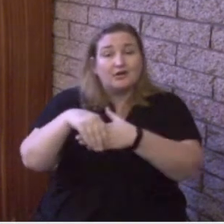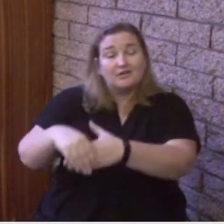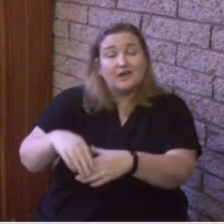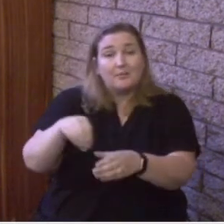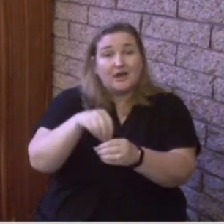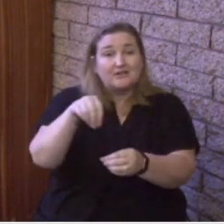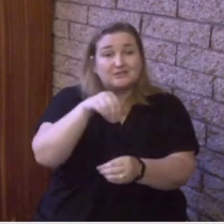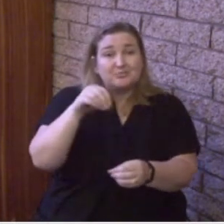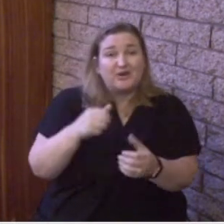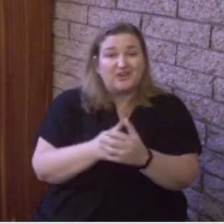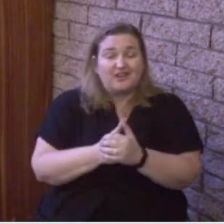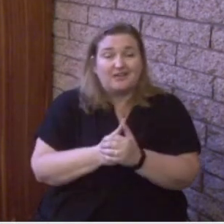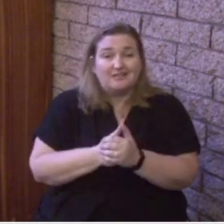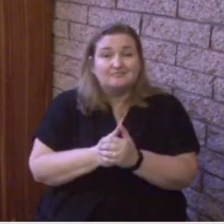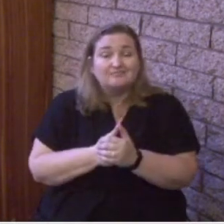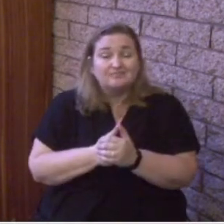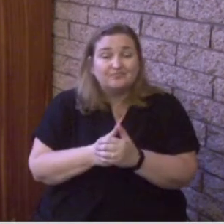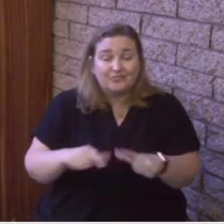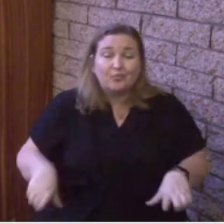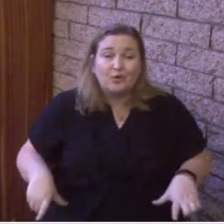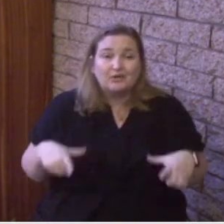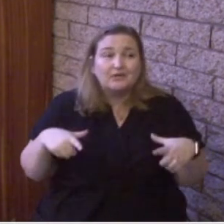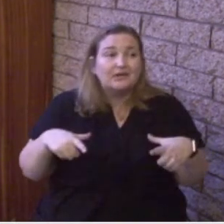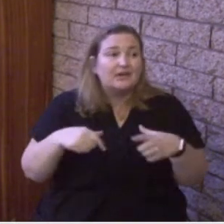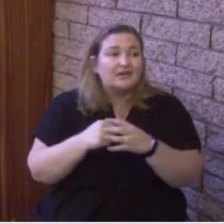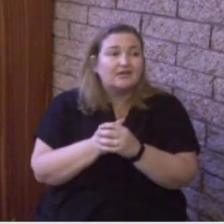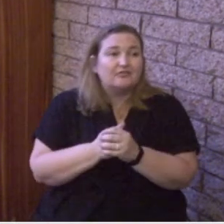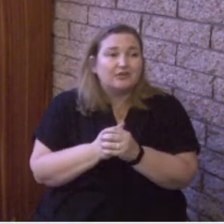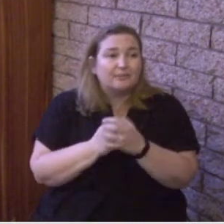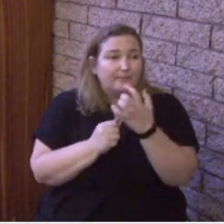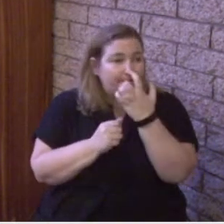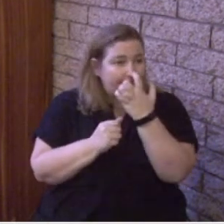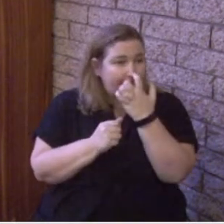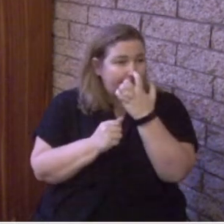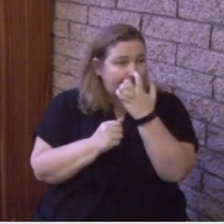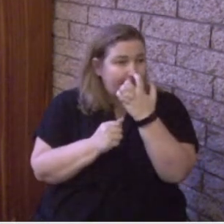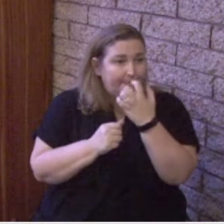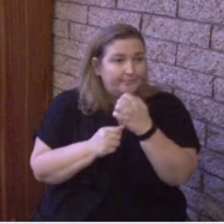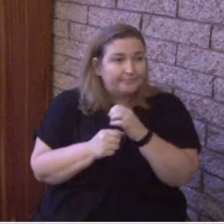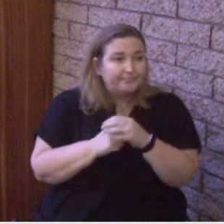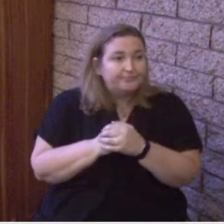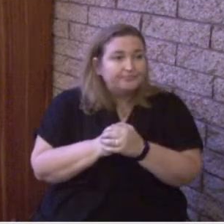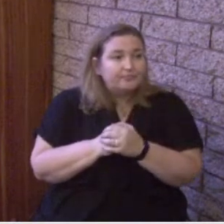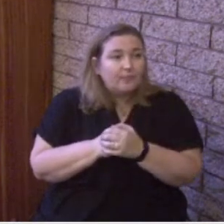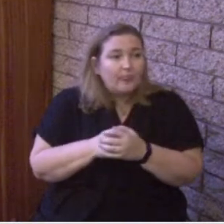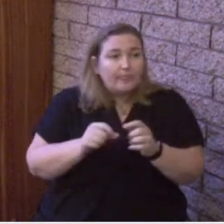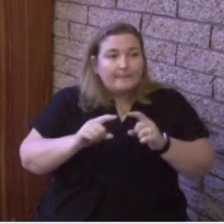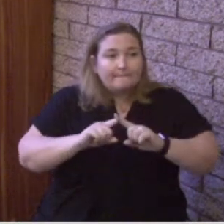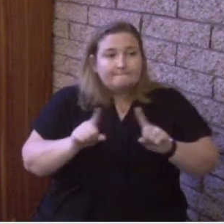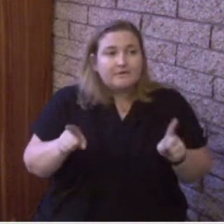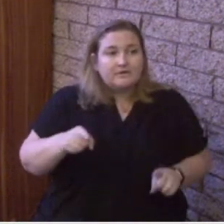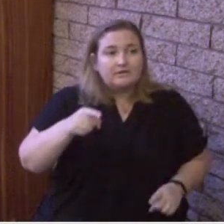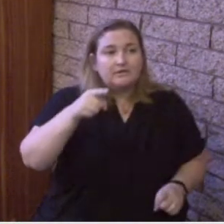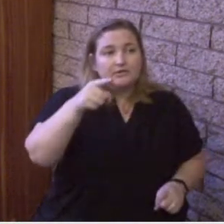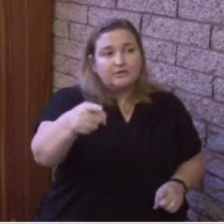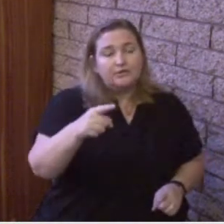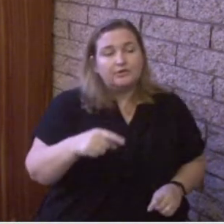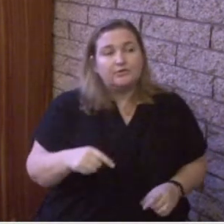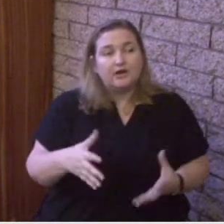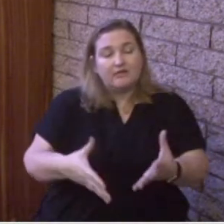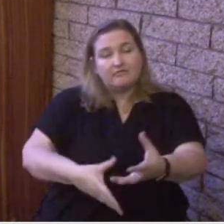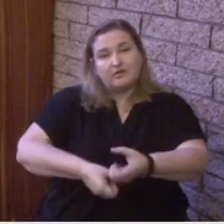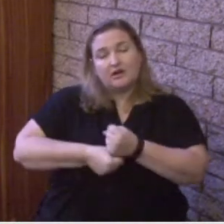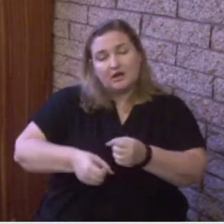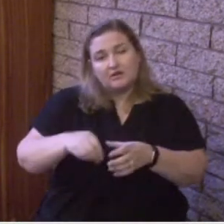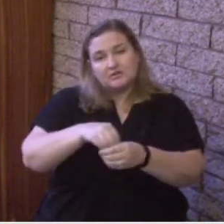slavery to fall back into fear. This is important, friends. But you have received the spirit of adoption